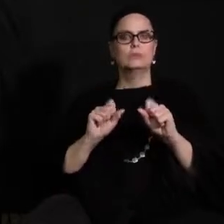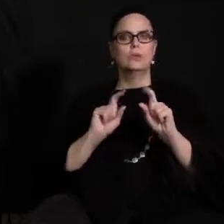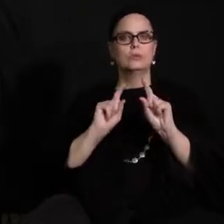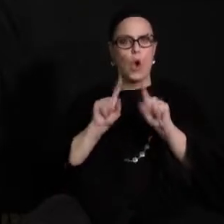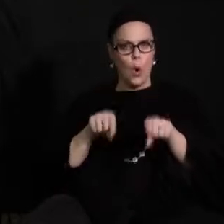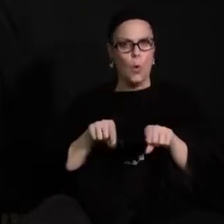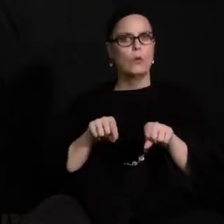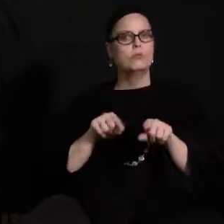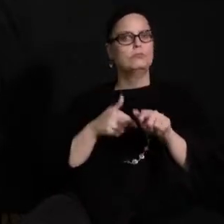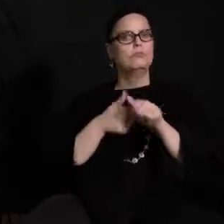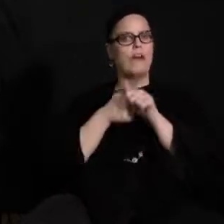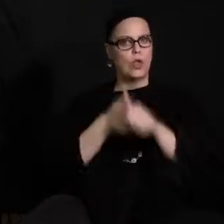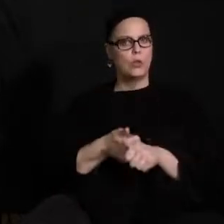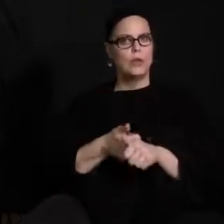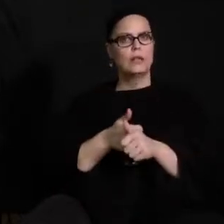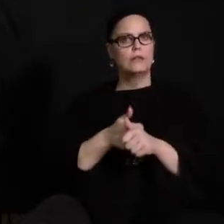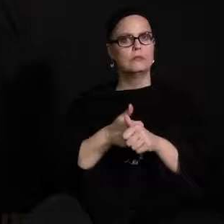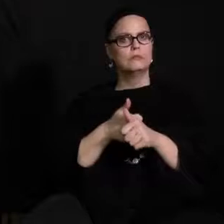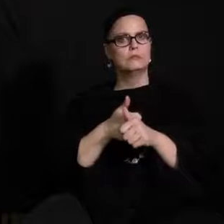that they've chosen for them